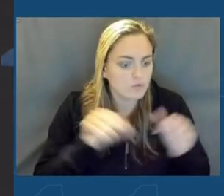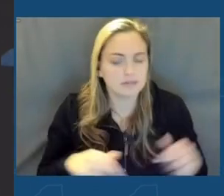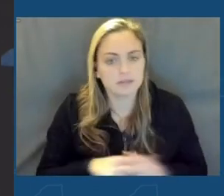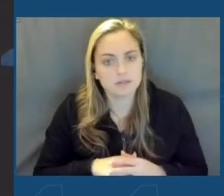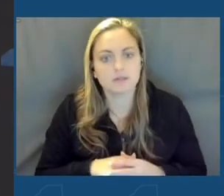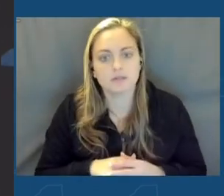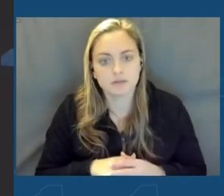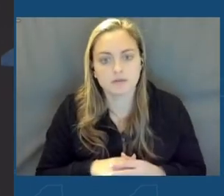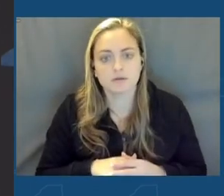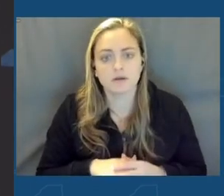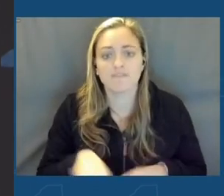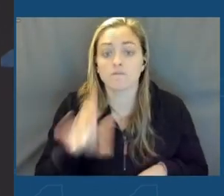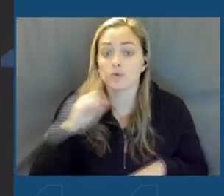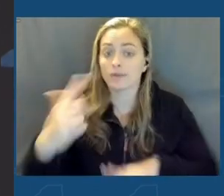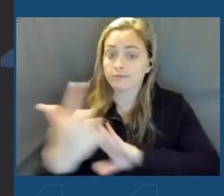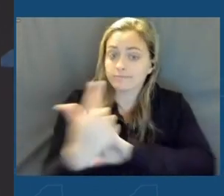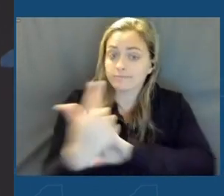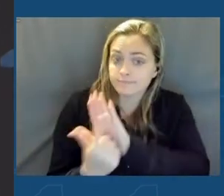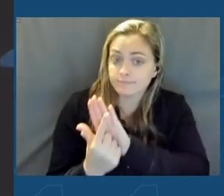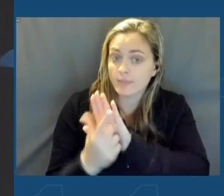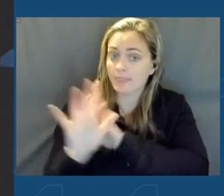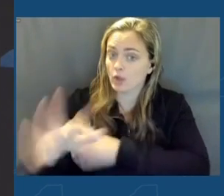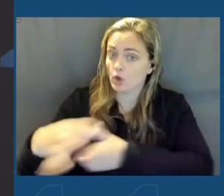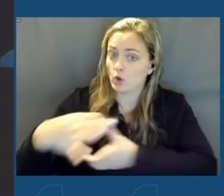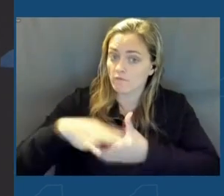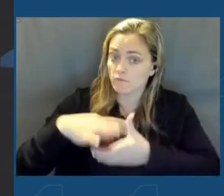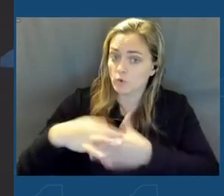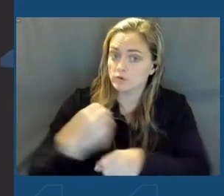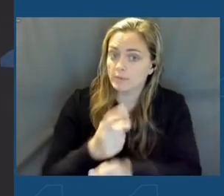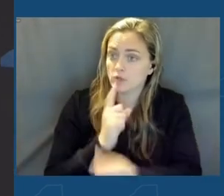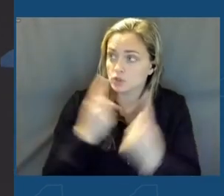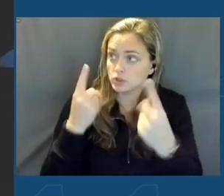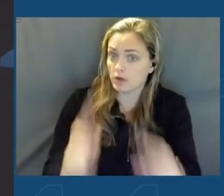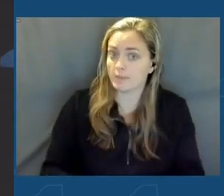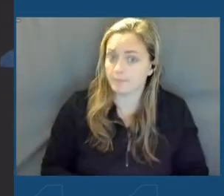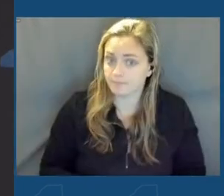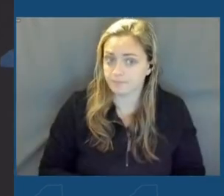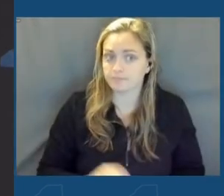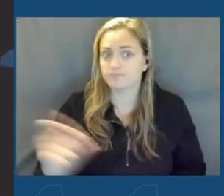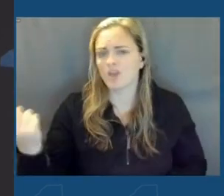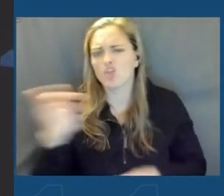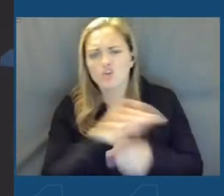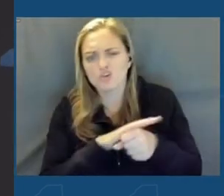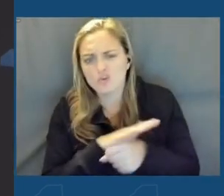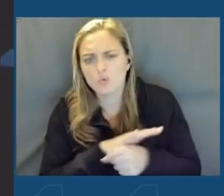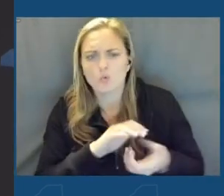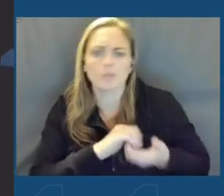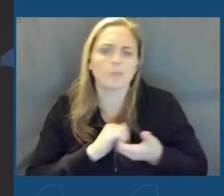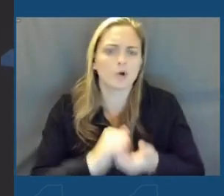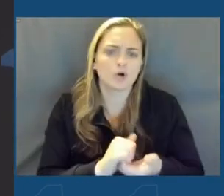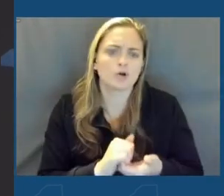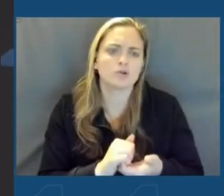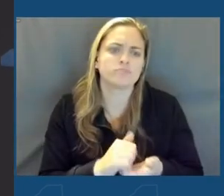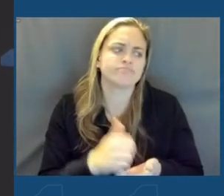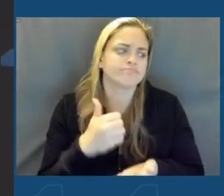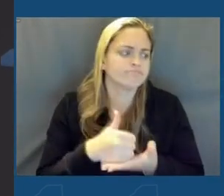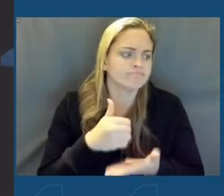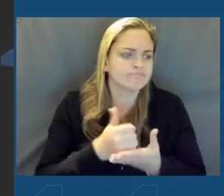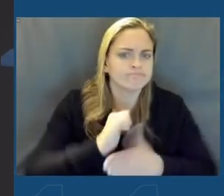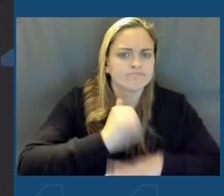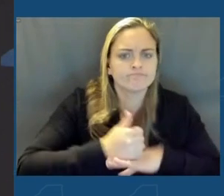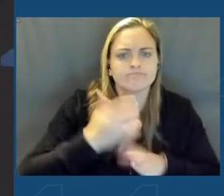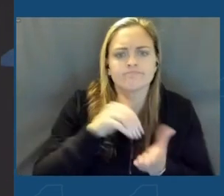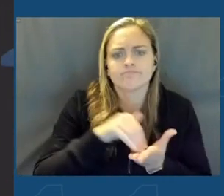for their legislation and their votes that helped make this a reality. Our other local partners that have helped position Central New York and our